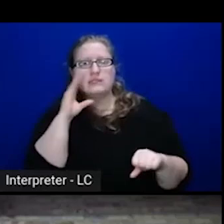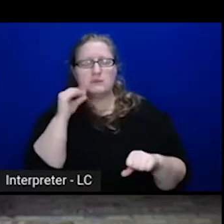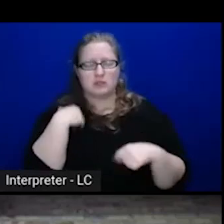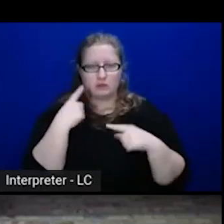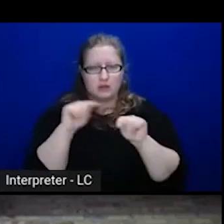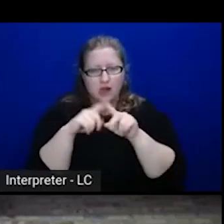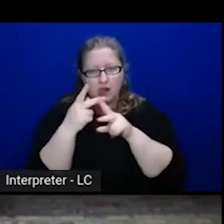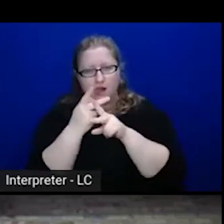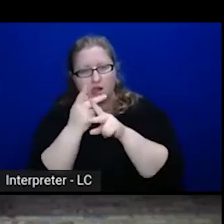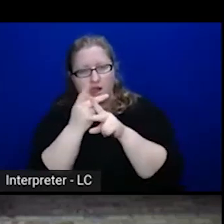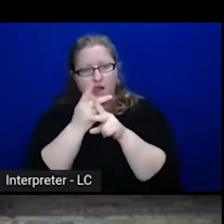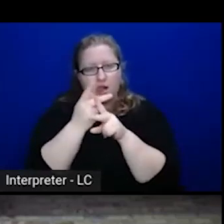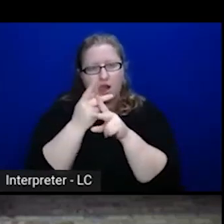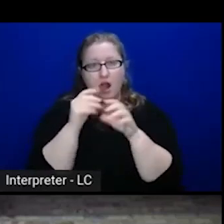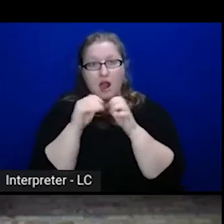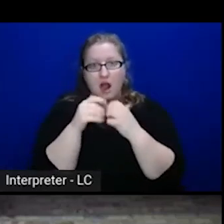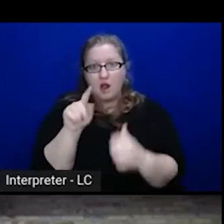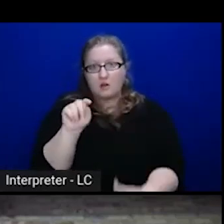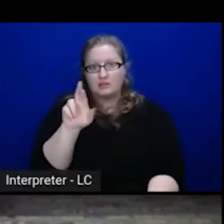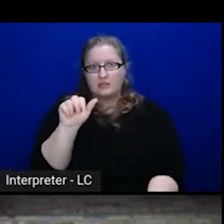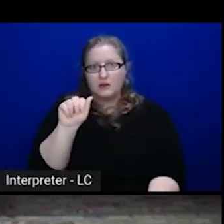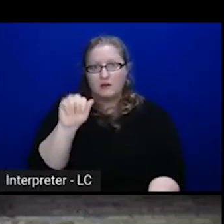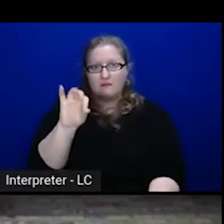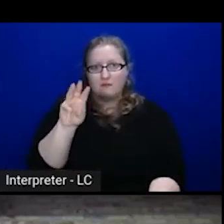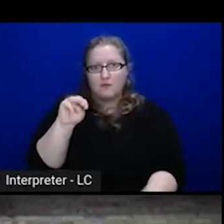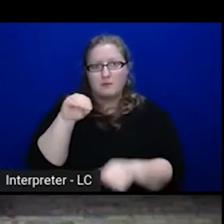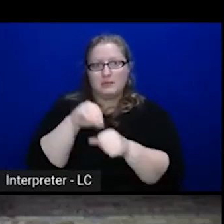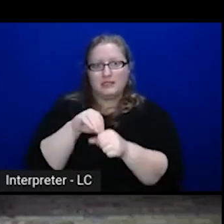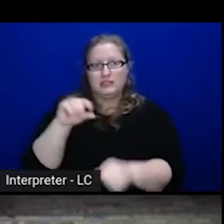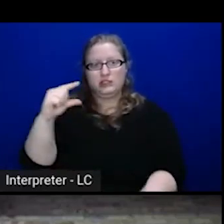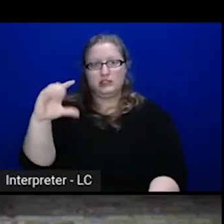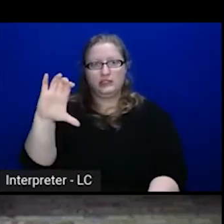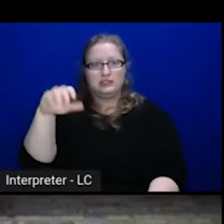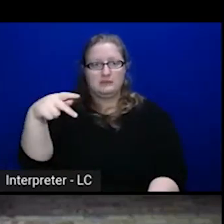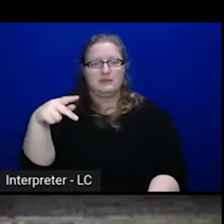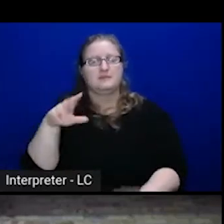to do Terraform and GCP. That's enough about me.